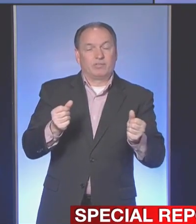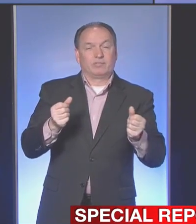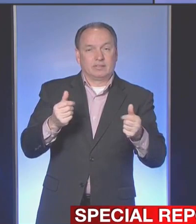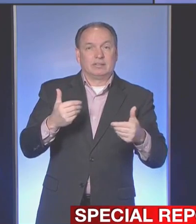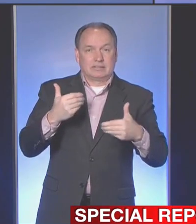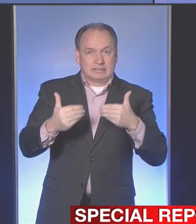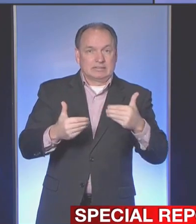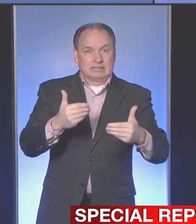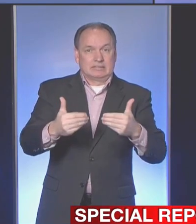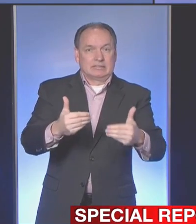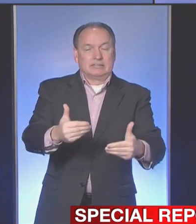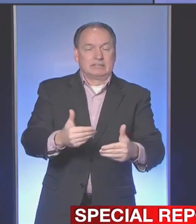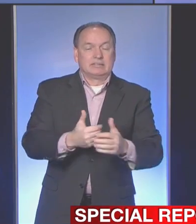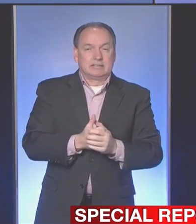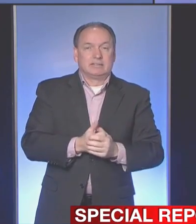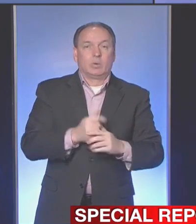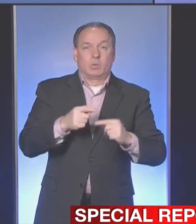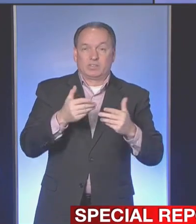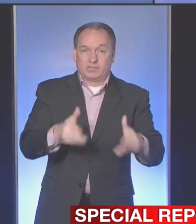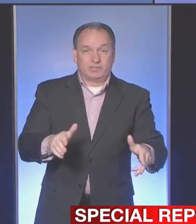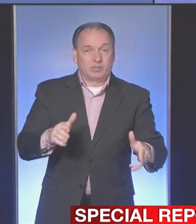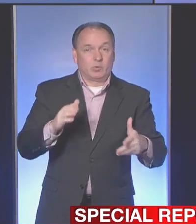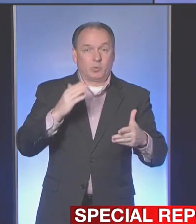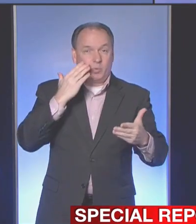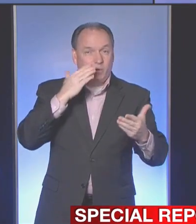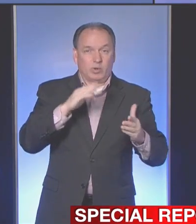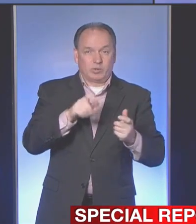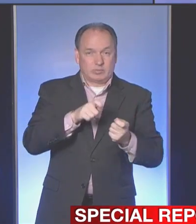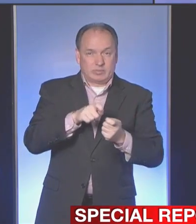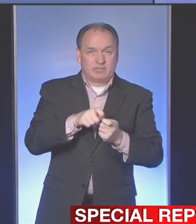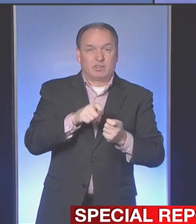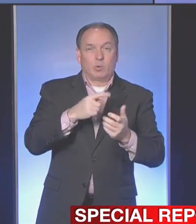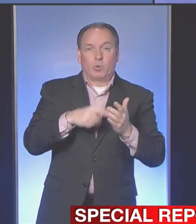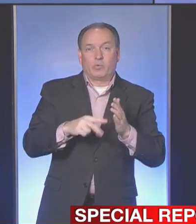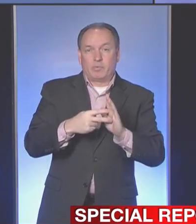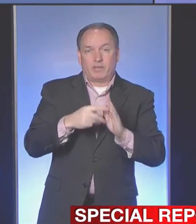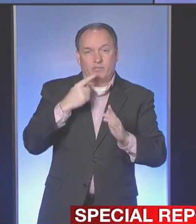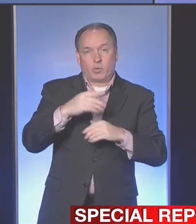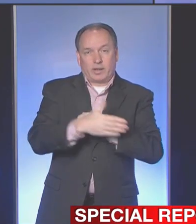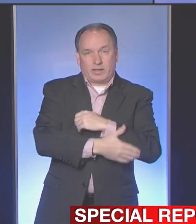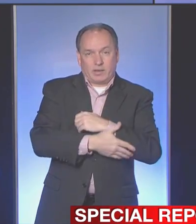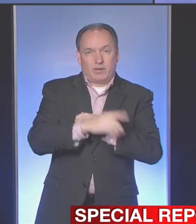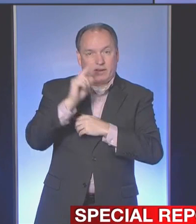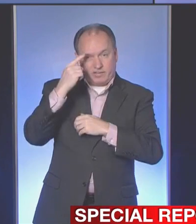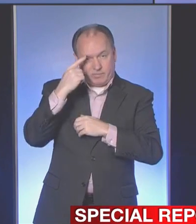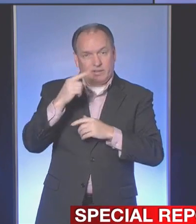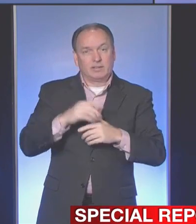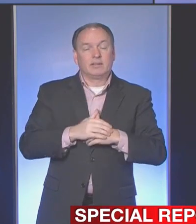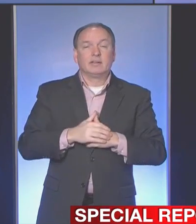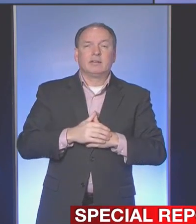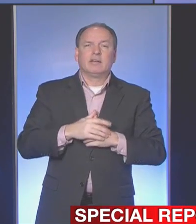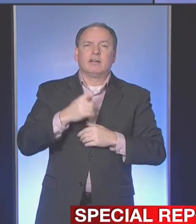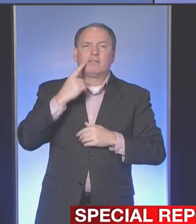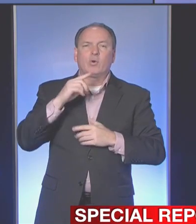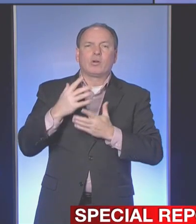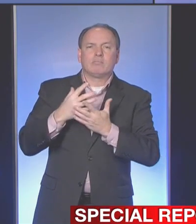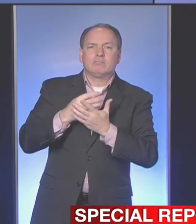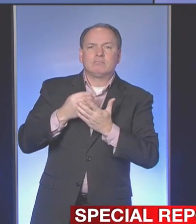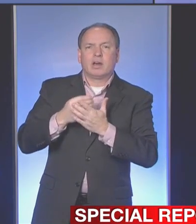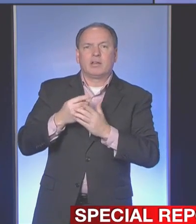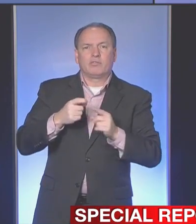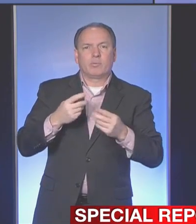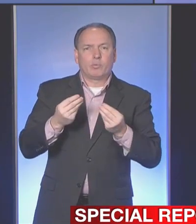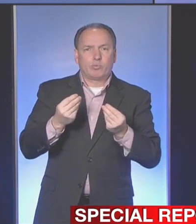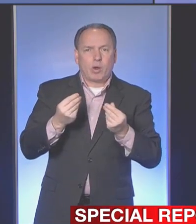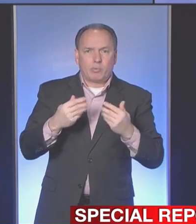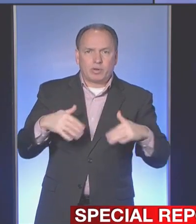even when it's over. So we're not sure what that's going to mean for county government. When it comes to our revenue that we get from property taxes,